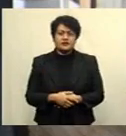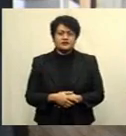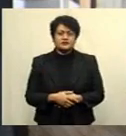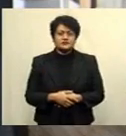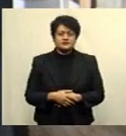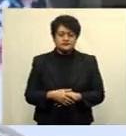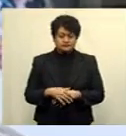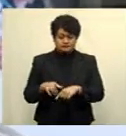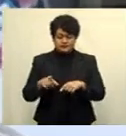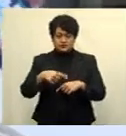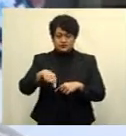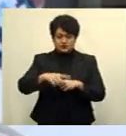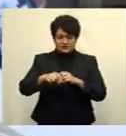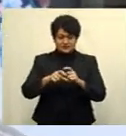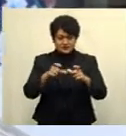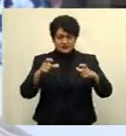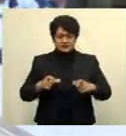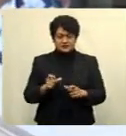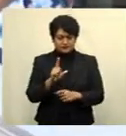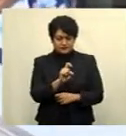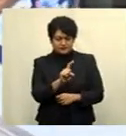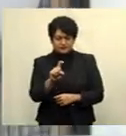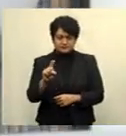And Suva City to get a spray down.